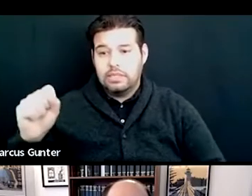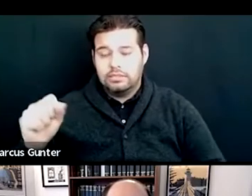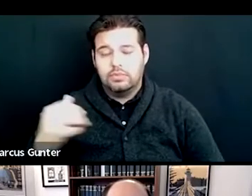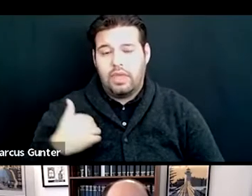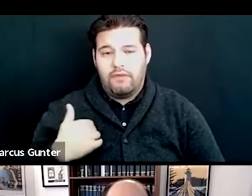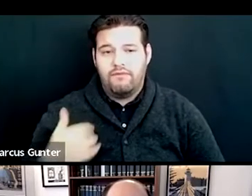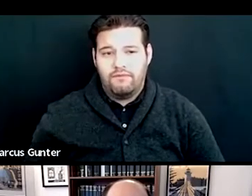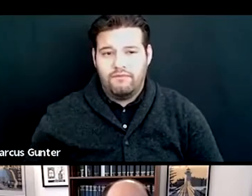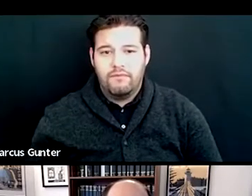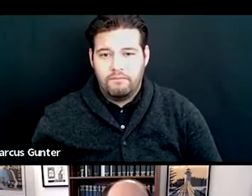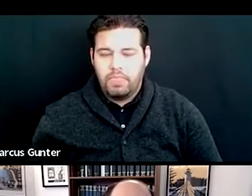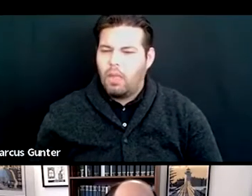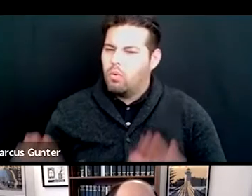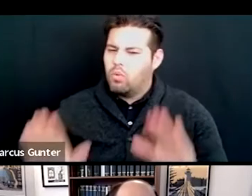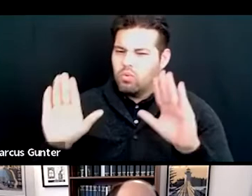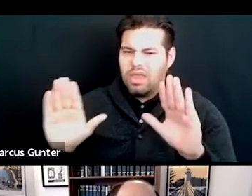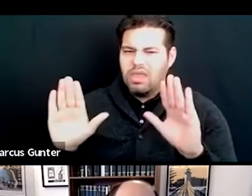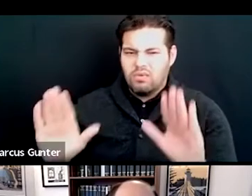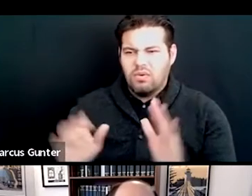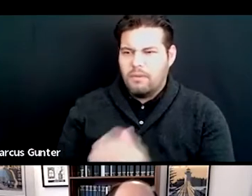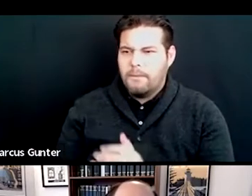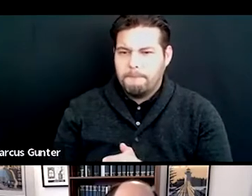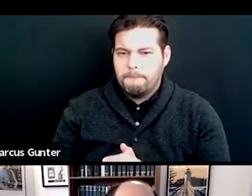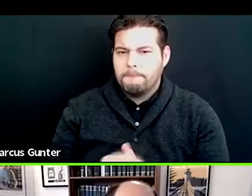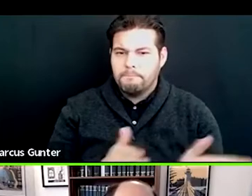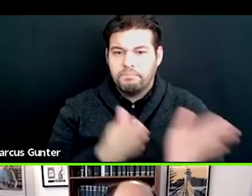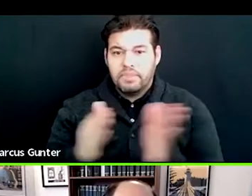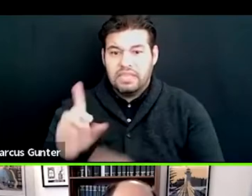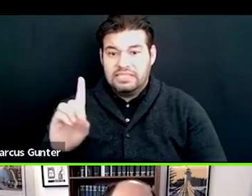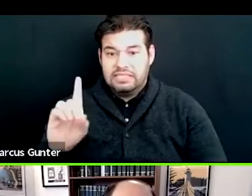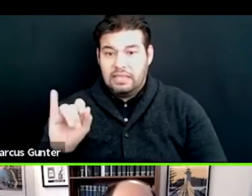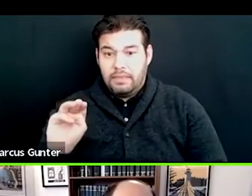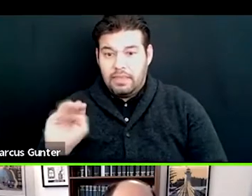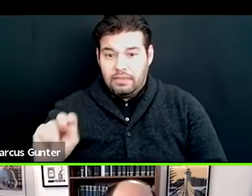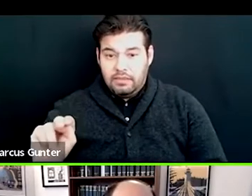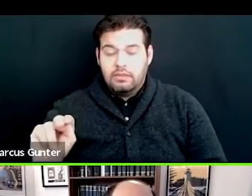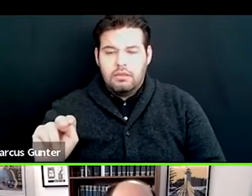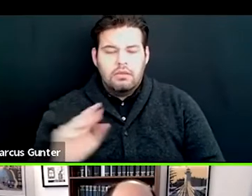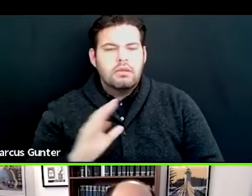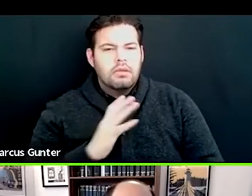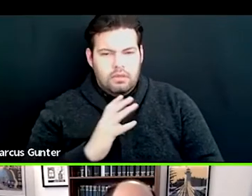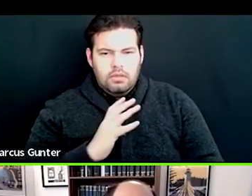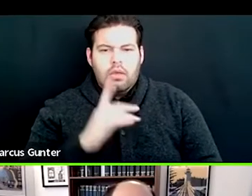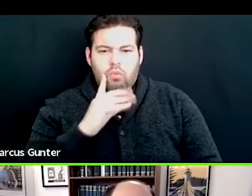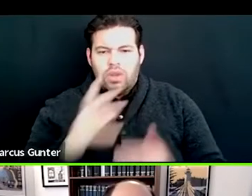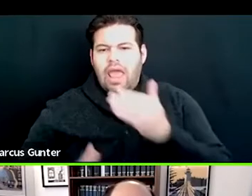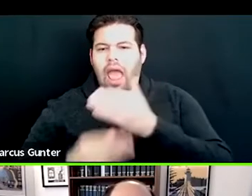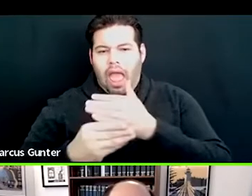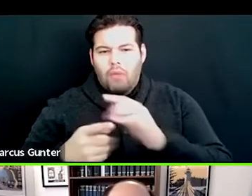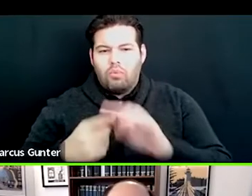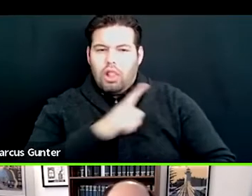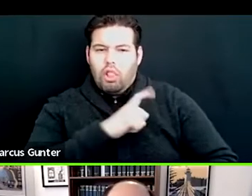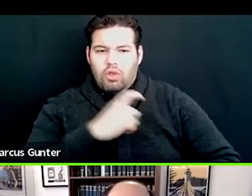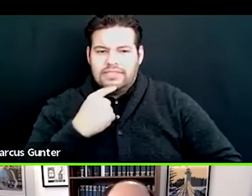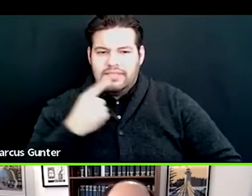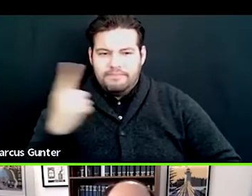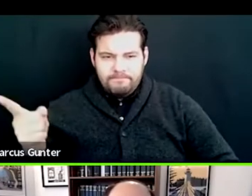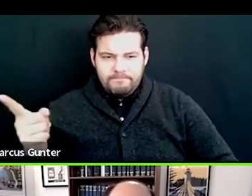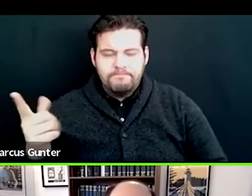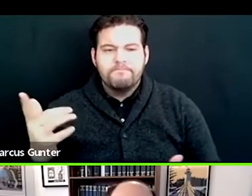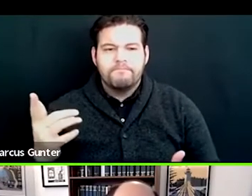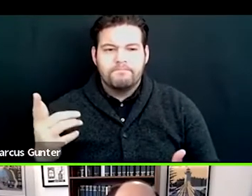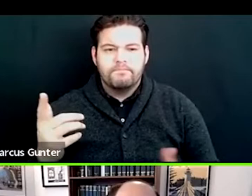Great. Damien. Yeah. just, um, to build off what Laura said is, uh,